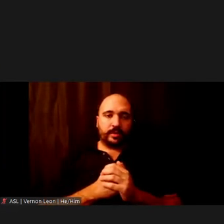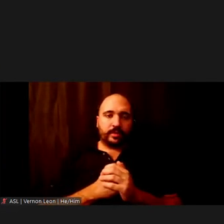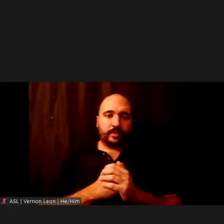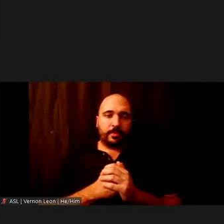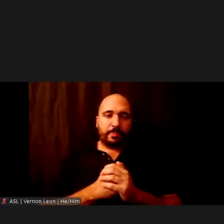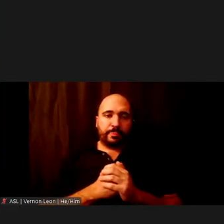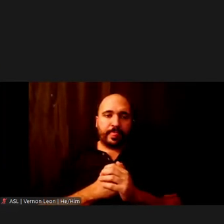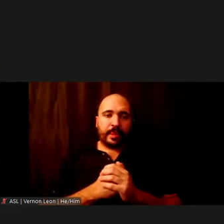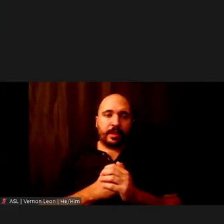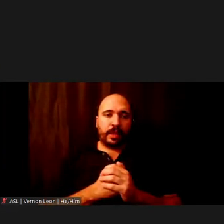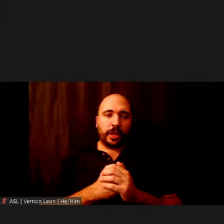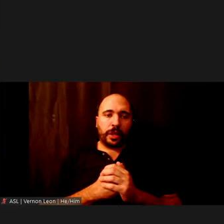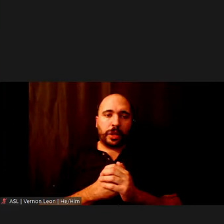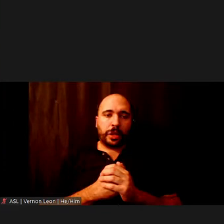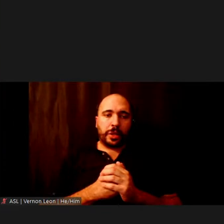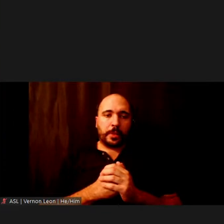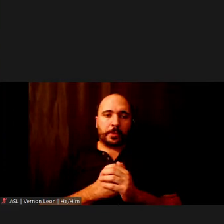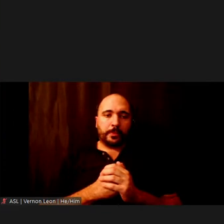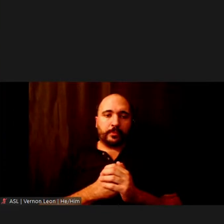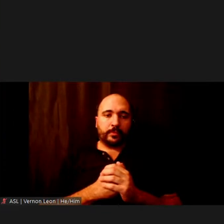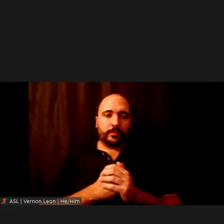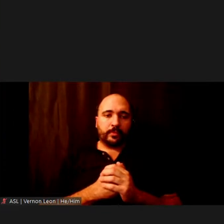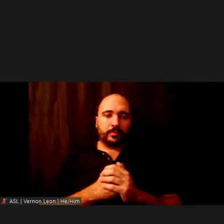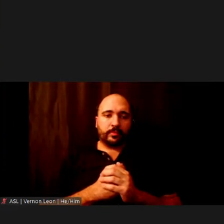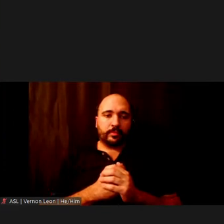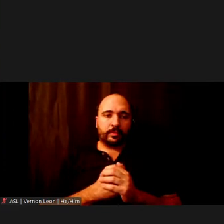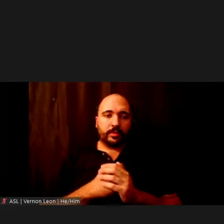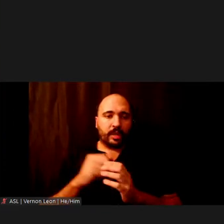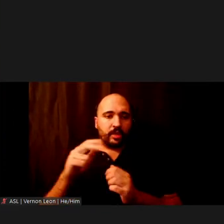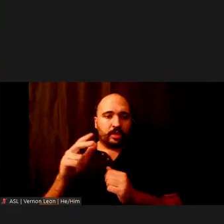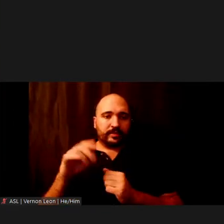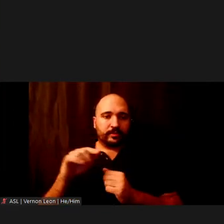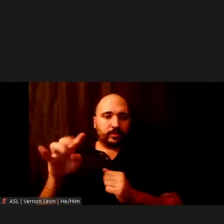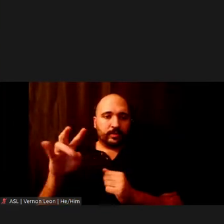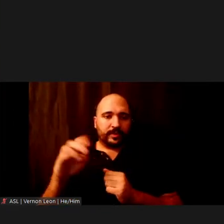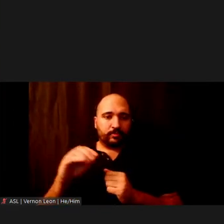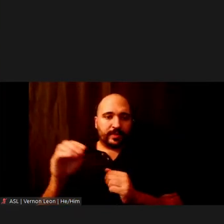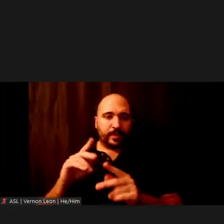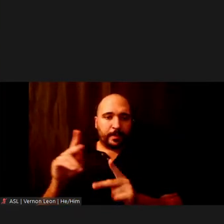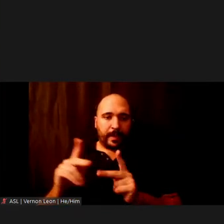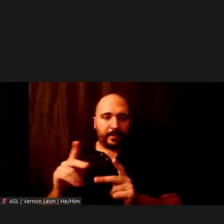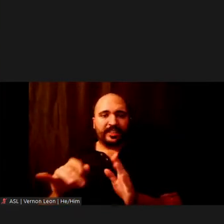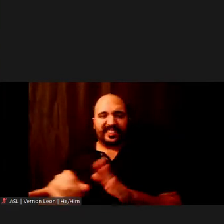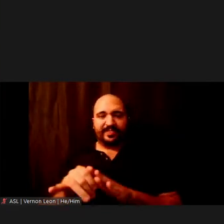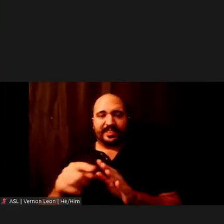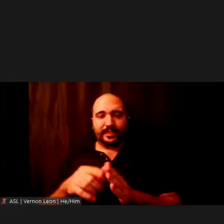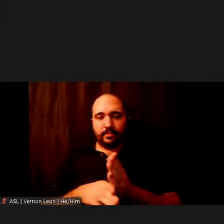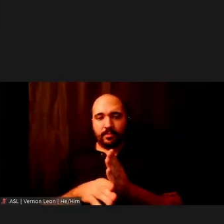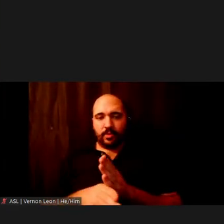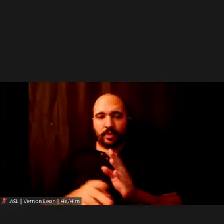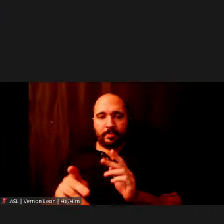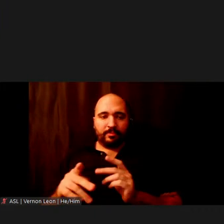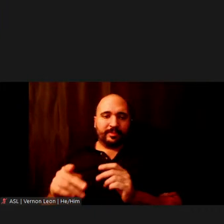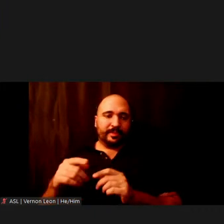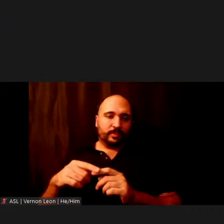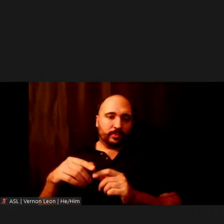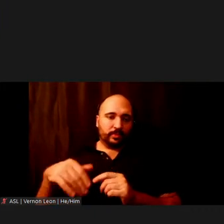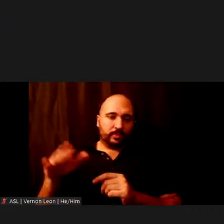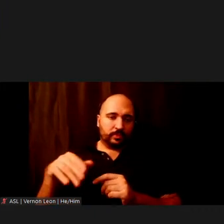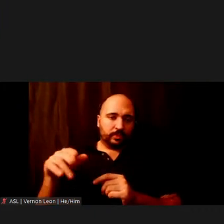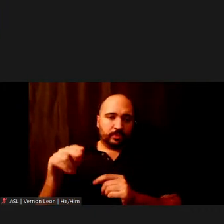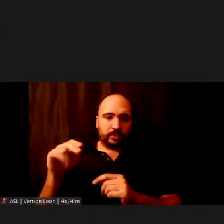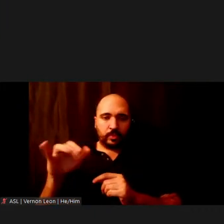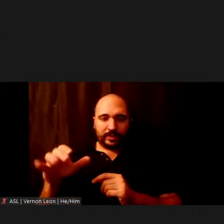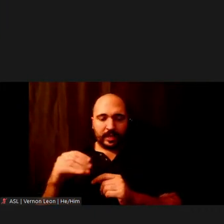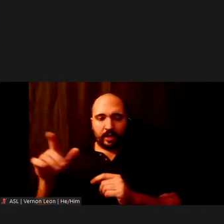Roughly 37 to 40% of the population identifies as a minority population in each of the counties in the study area to the north of New York City, on